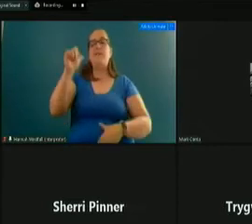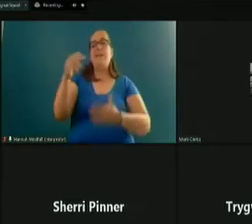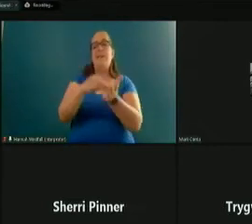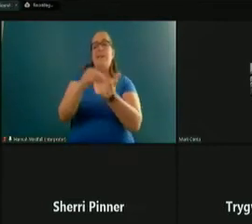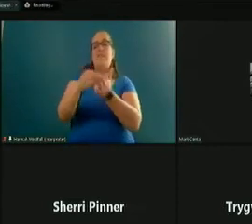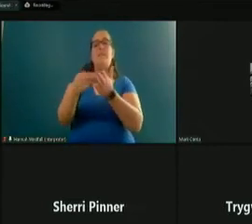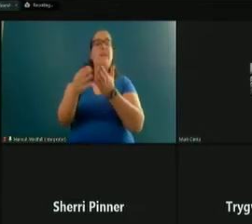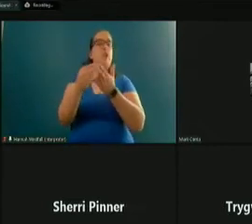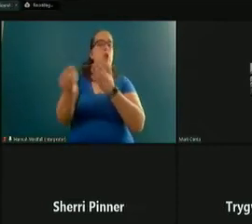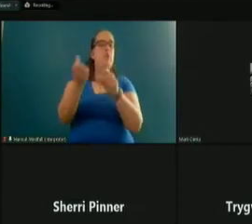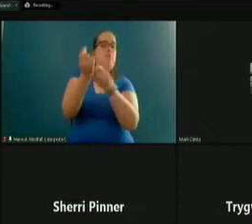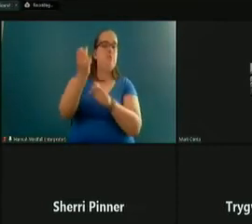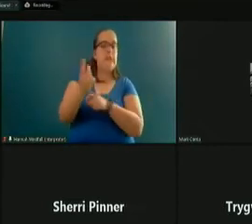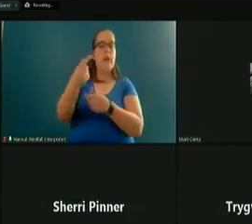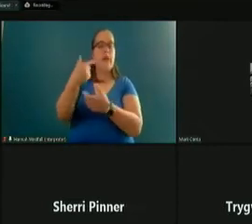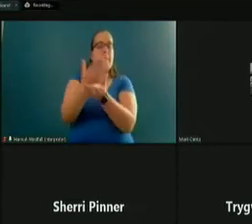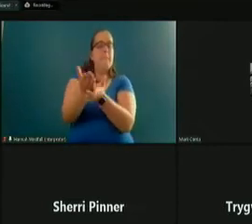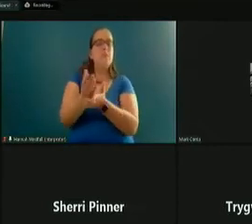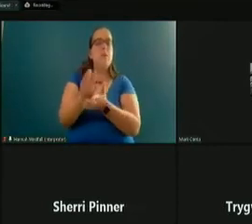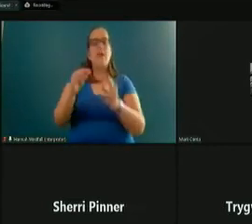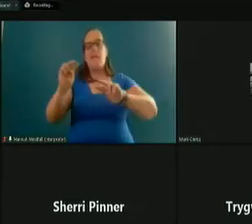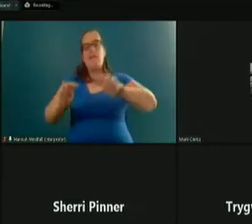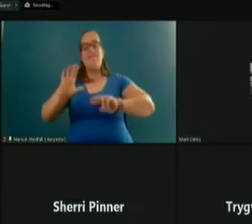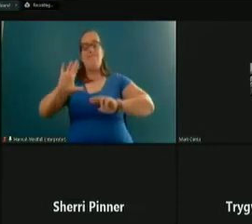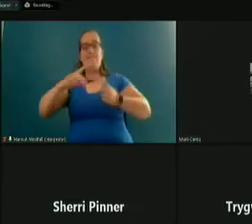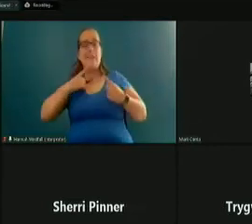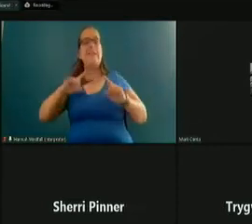annual budget and monitoring its success.